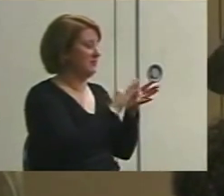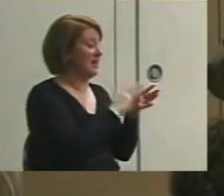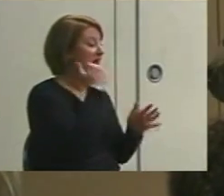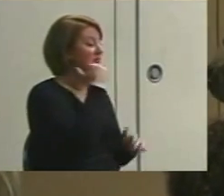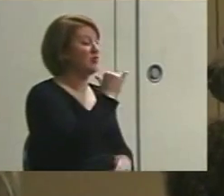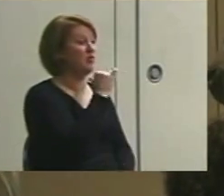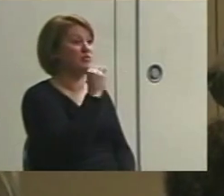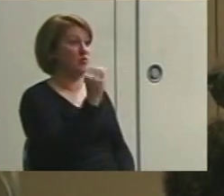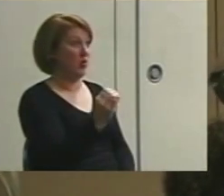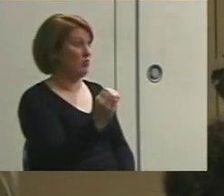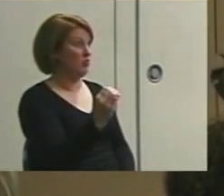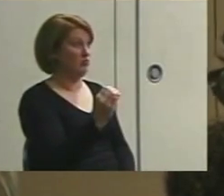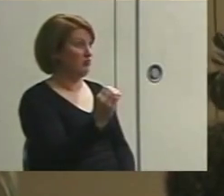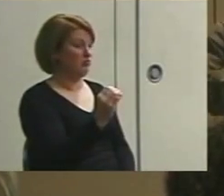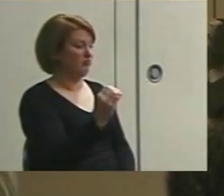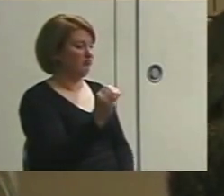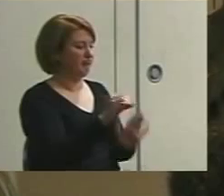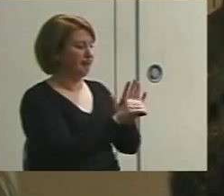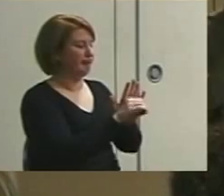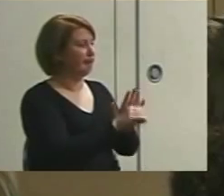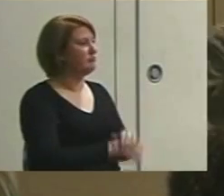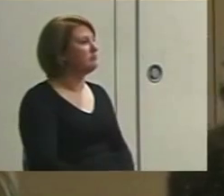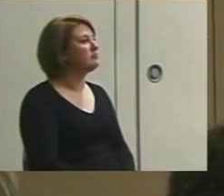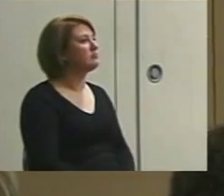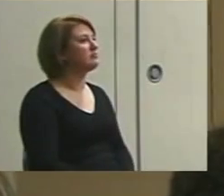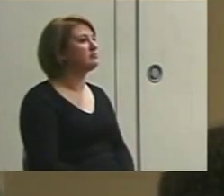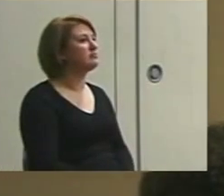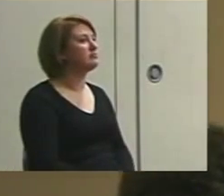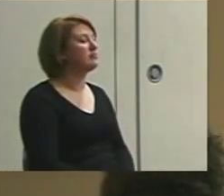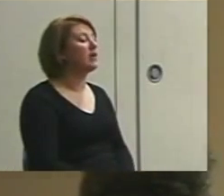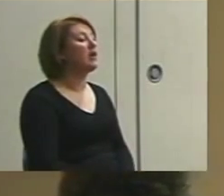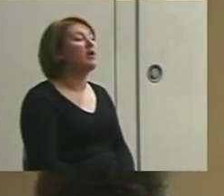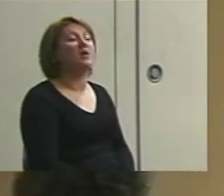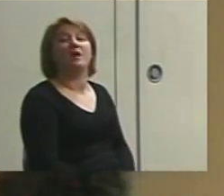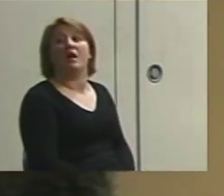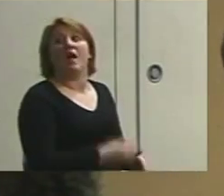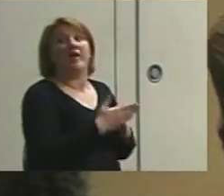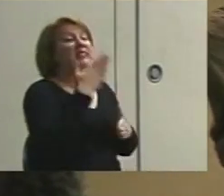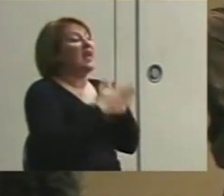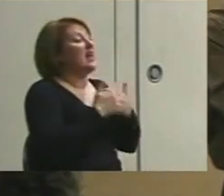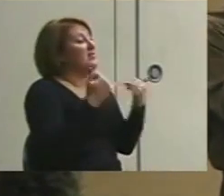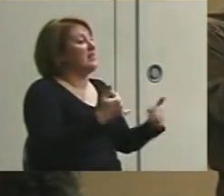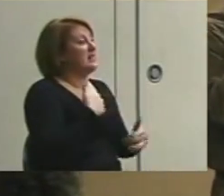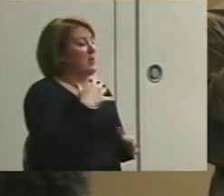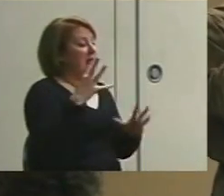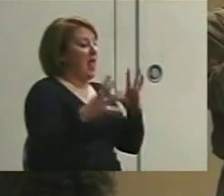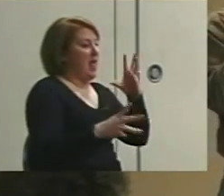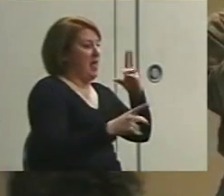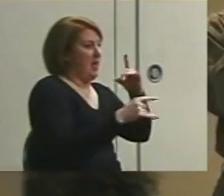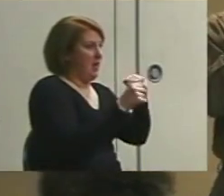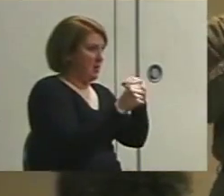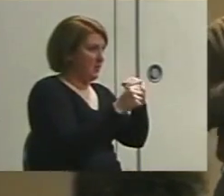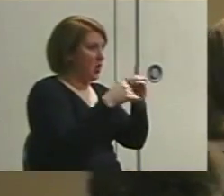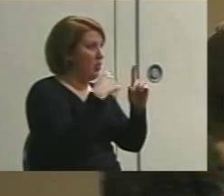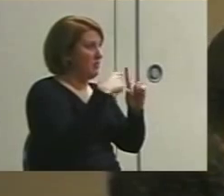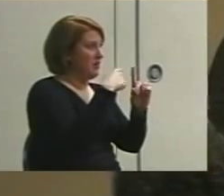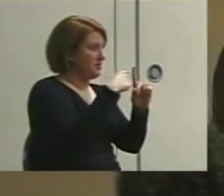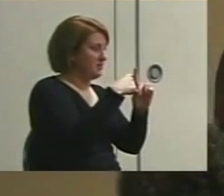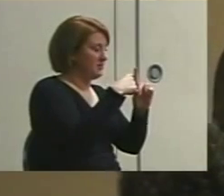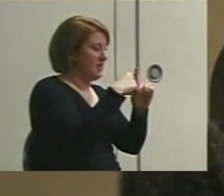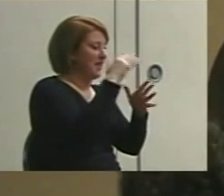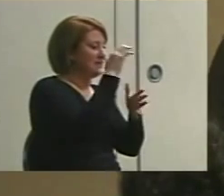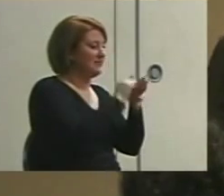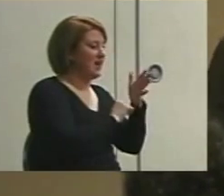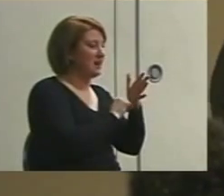I put a zero. Now what I want to do at the end of this is I want to add up all the pluses and divide